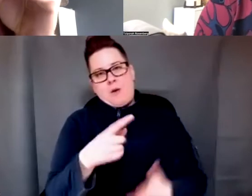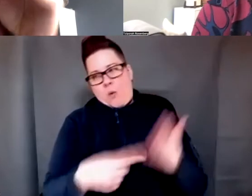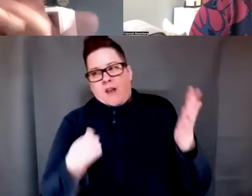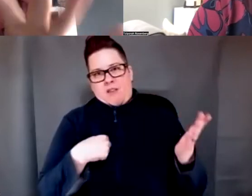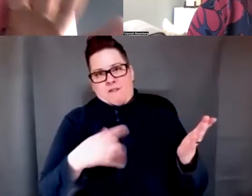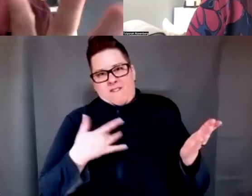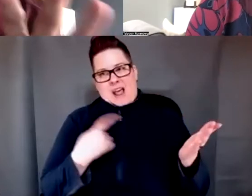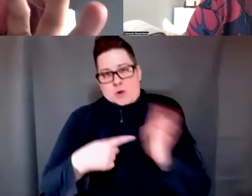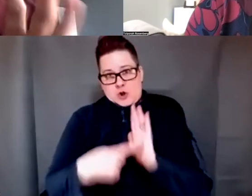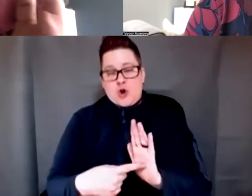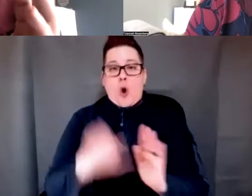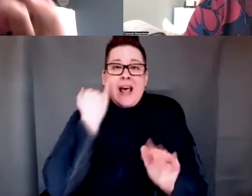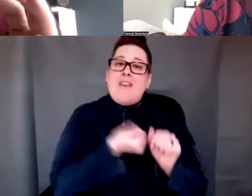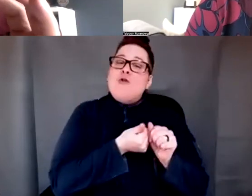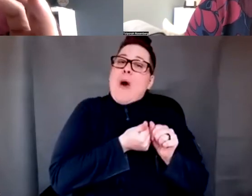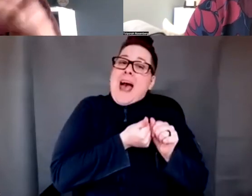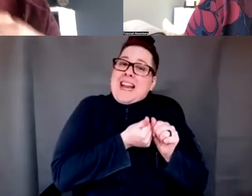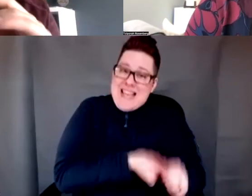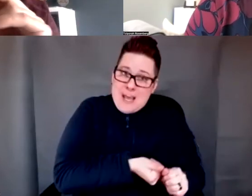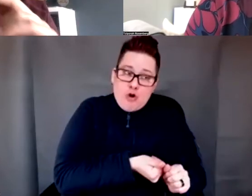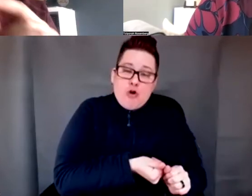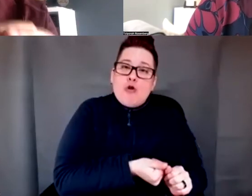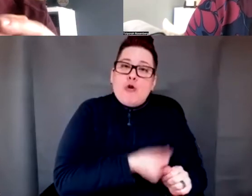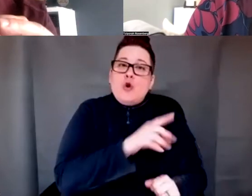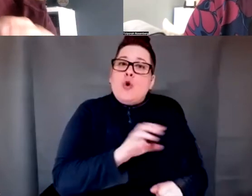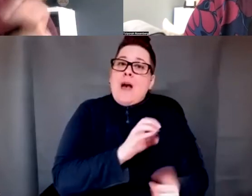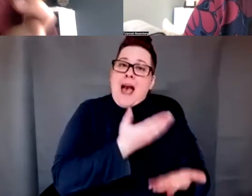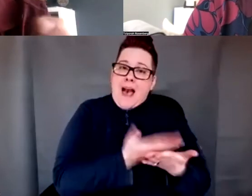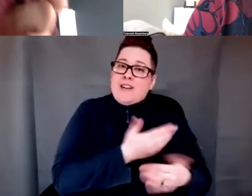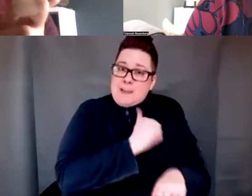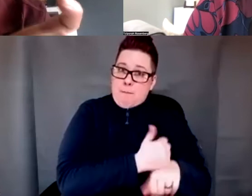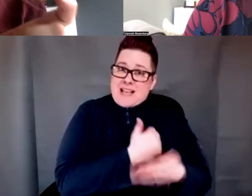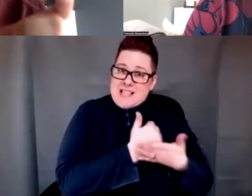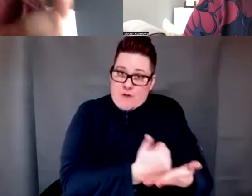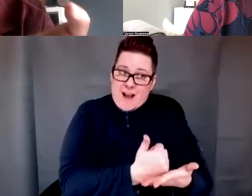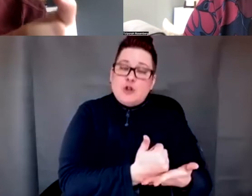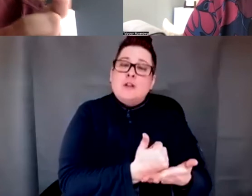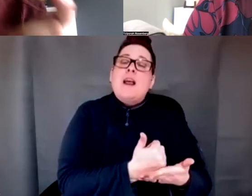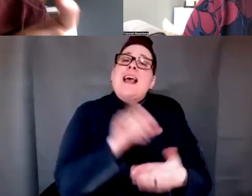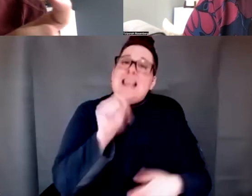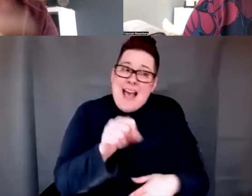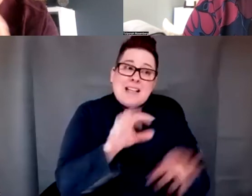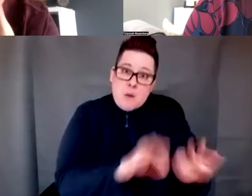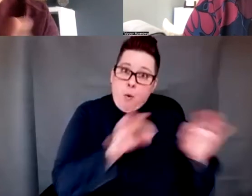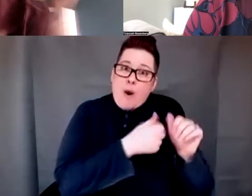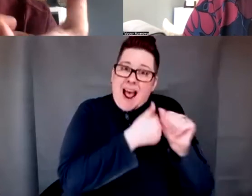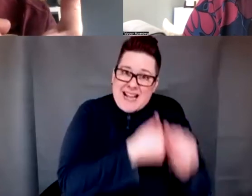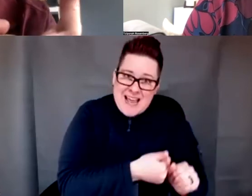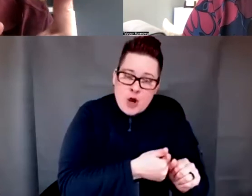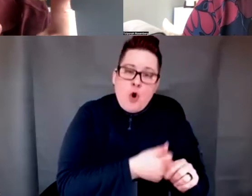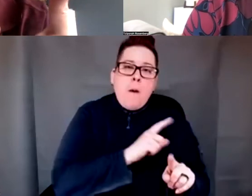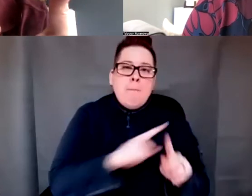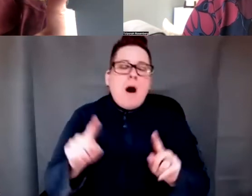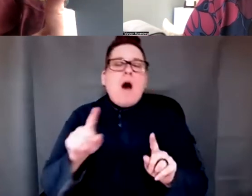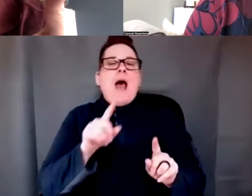that adherence and fidelity to evidence-based intervention is essential, but in a way that culture and context informs